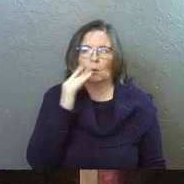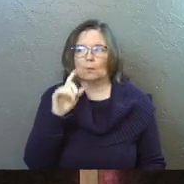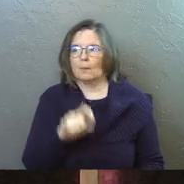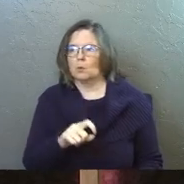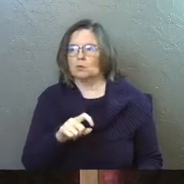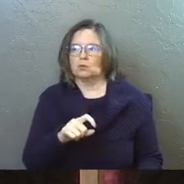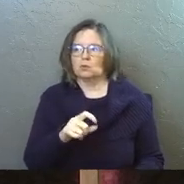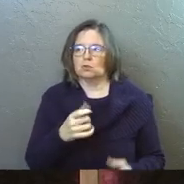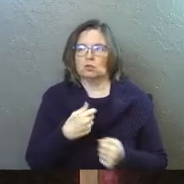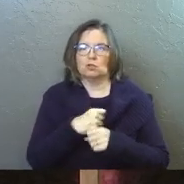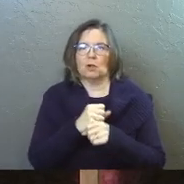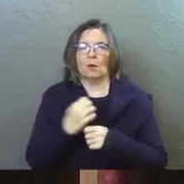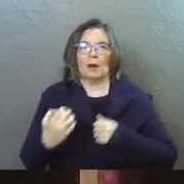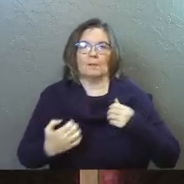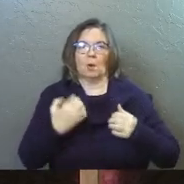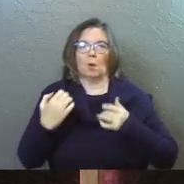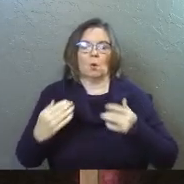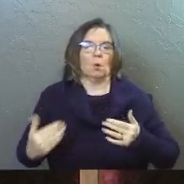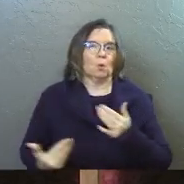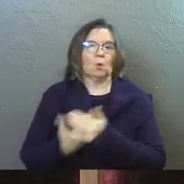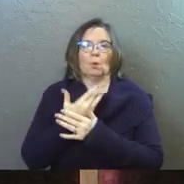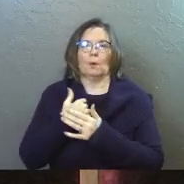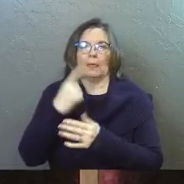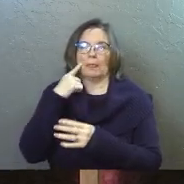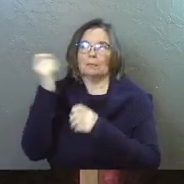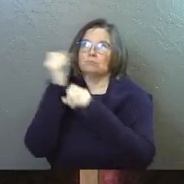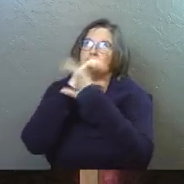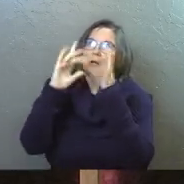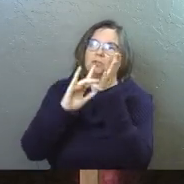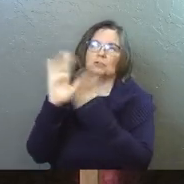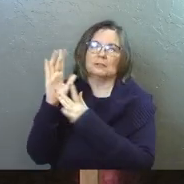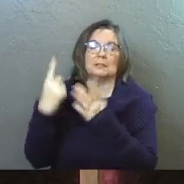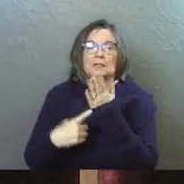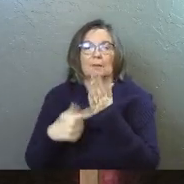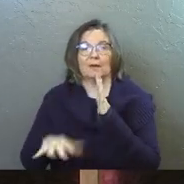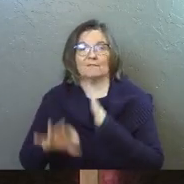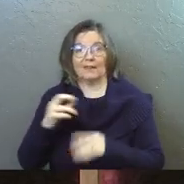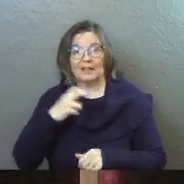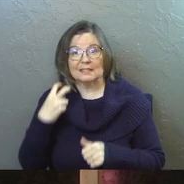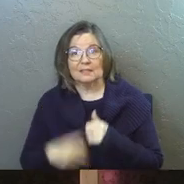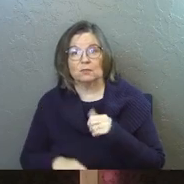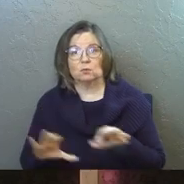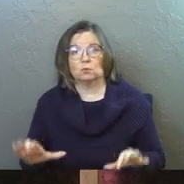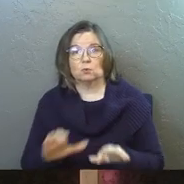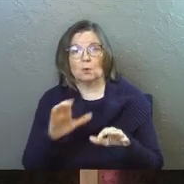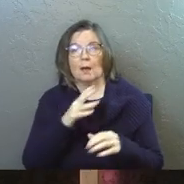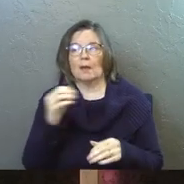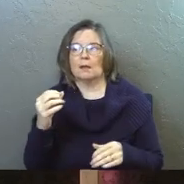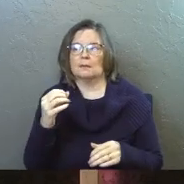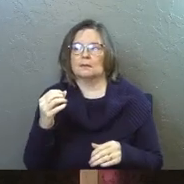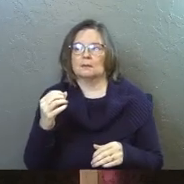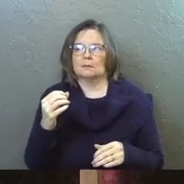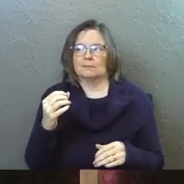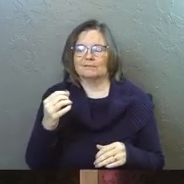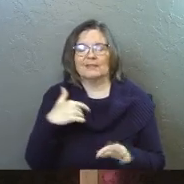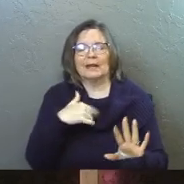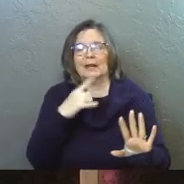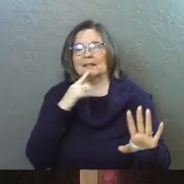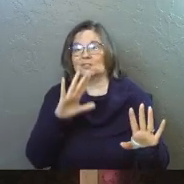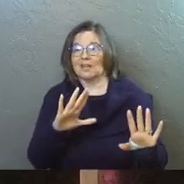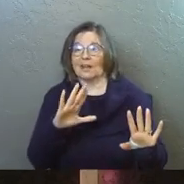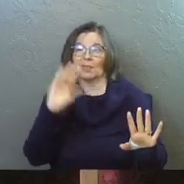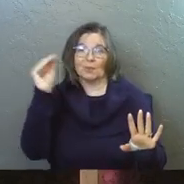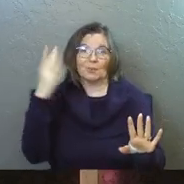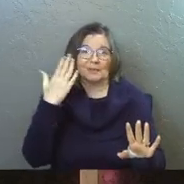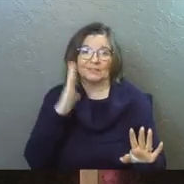supposed to generate emotion when we think about Jesus. And sometimes we find that difficult to do. And, and can I just say